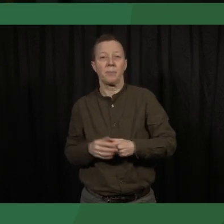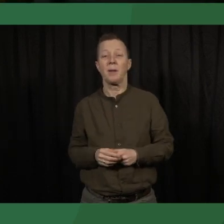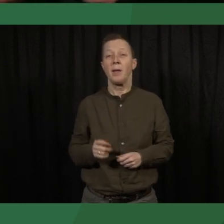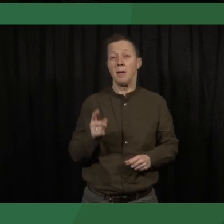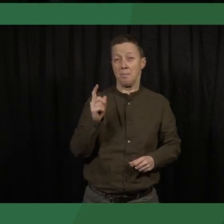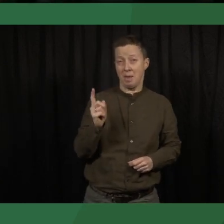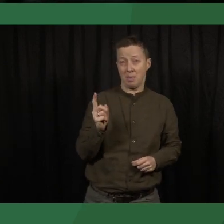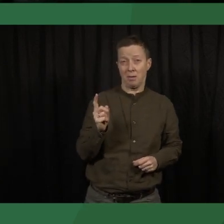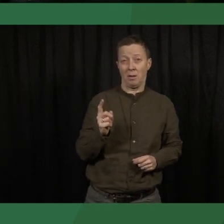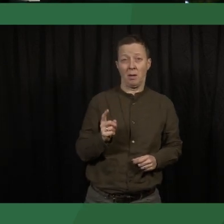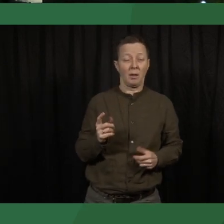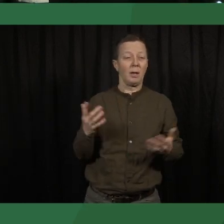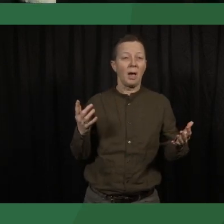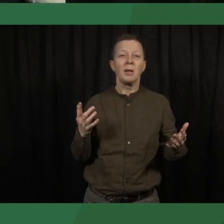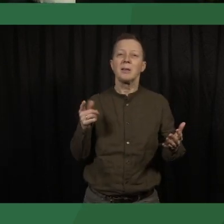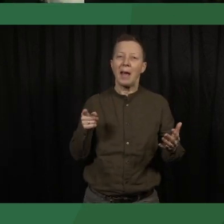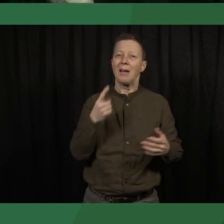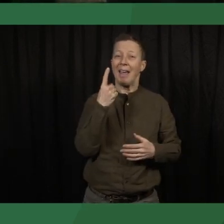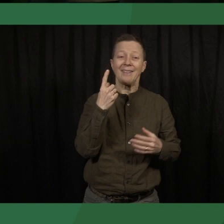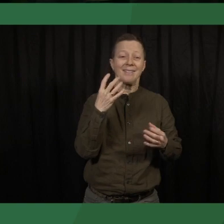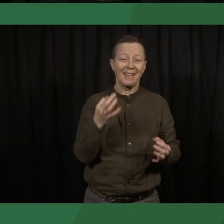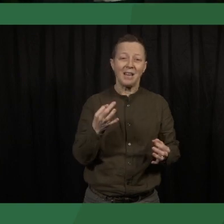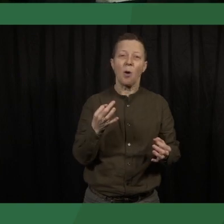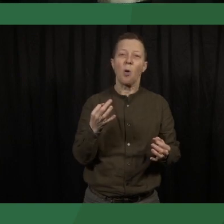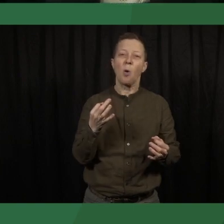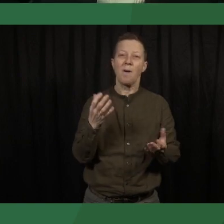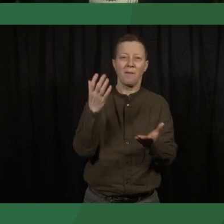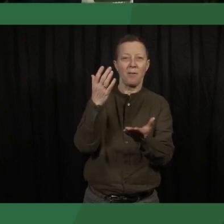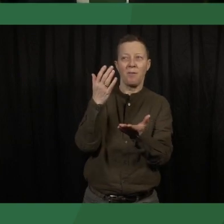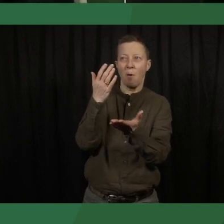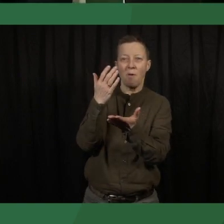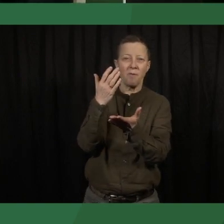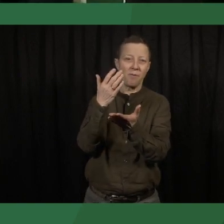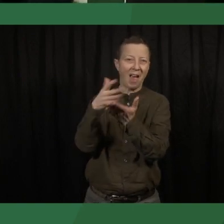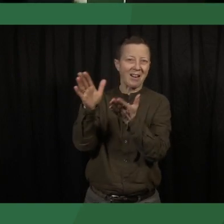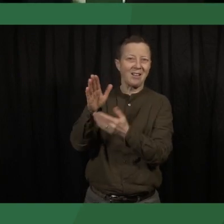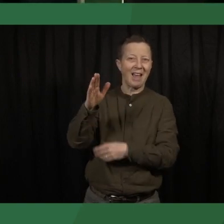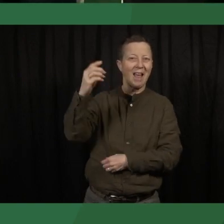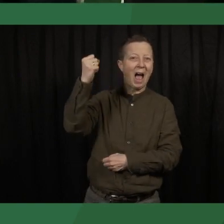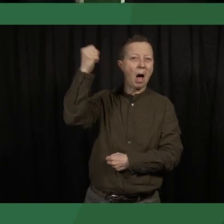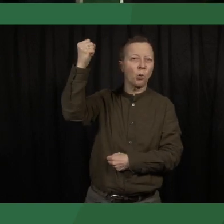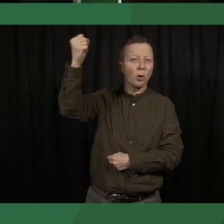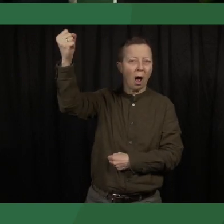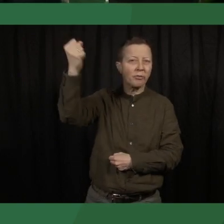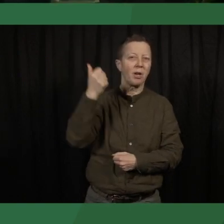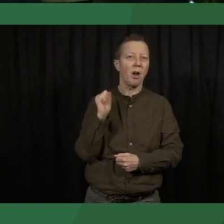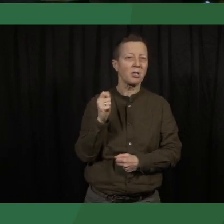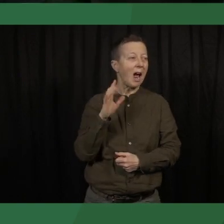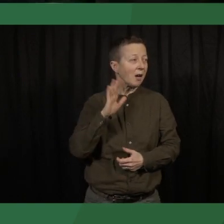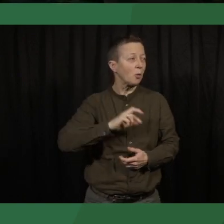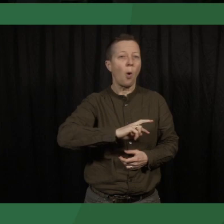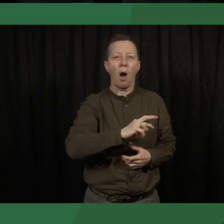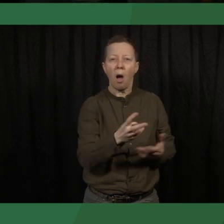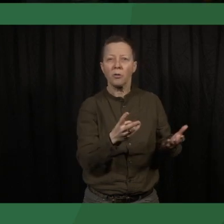But while it's one thing to remove an autocrat, it might be something else to